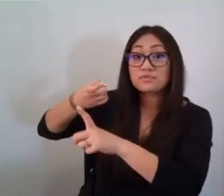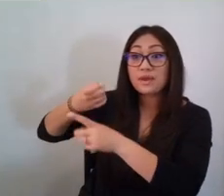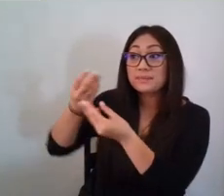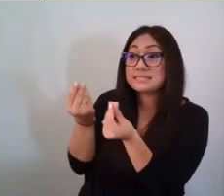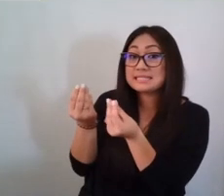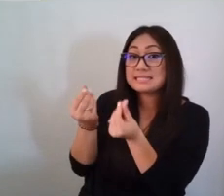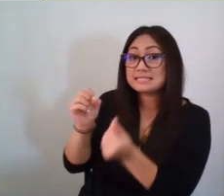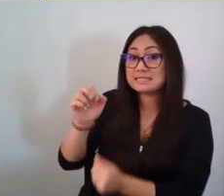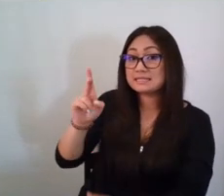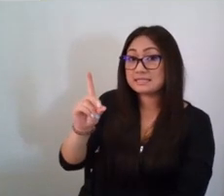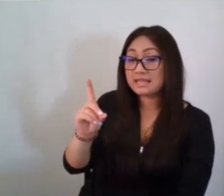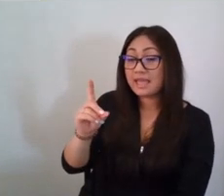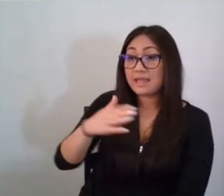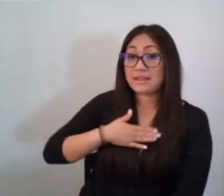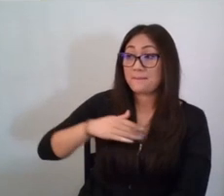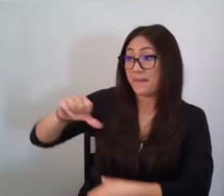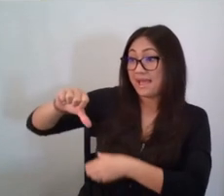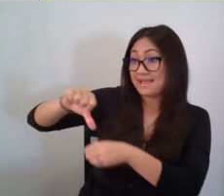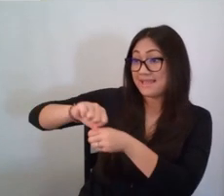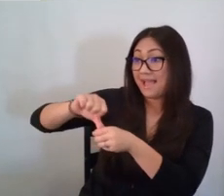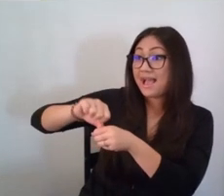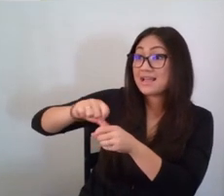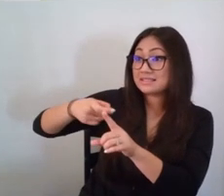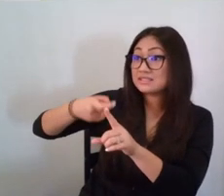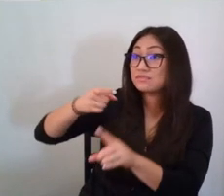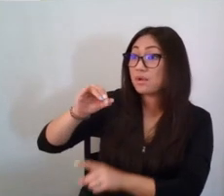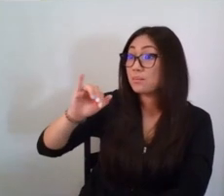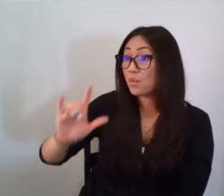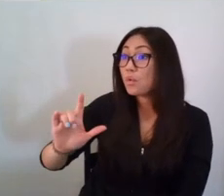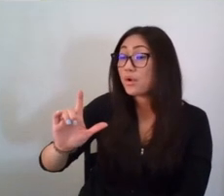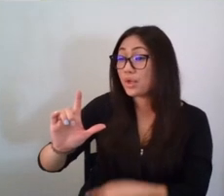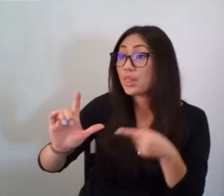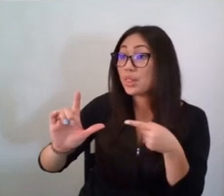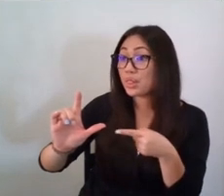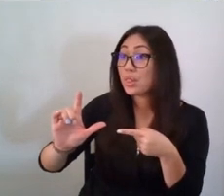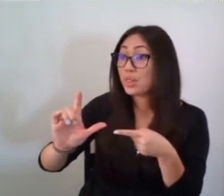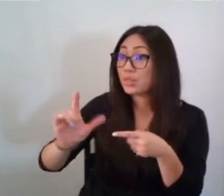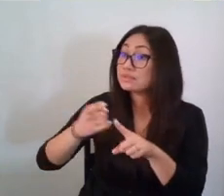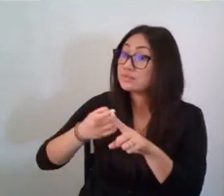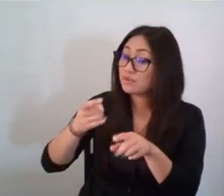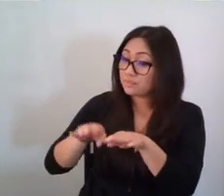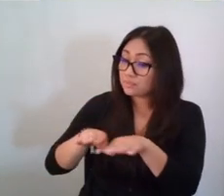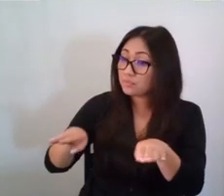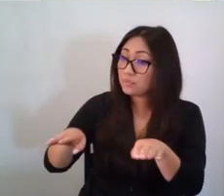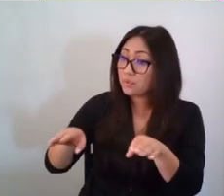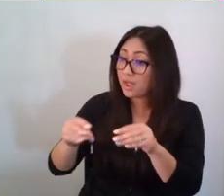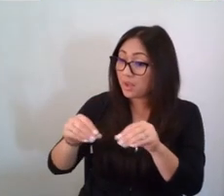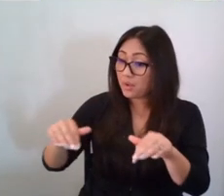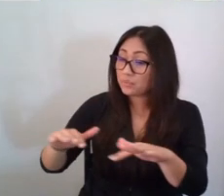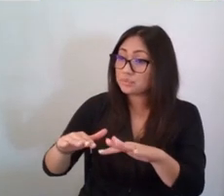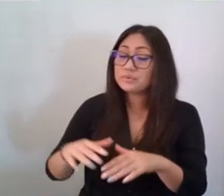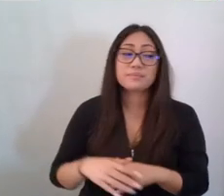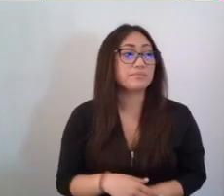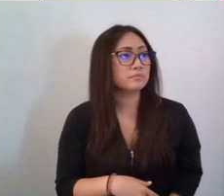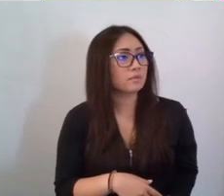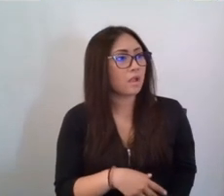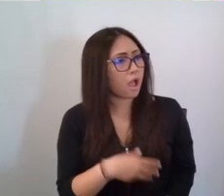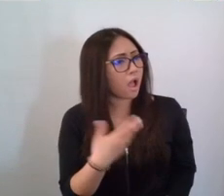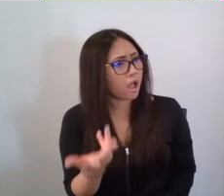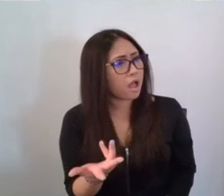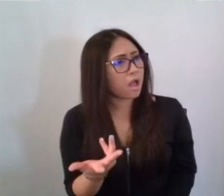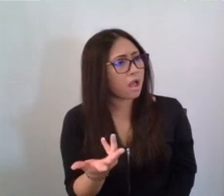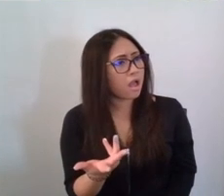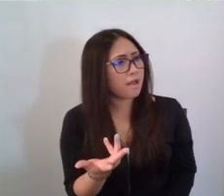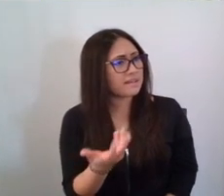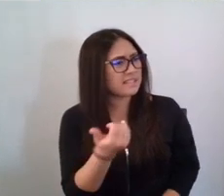And even the gas that I need to run is made from oil, which is pumped out of the ground. Gee, does everything come